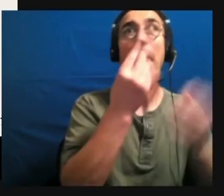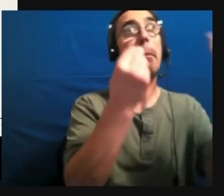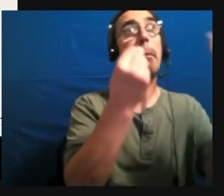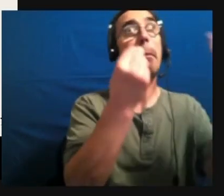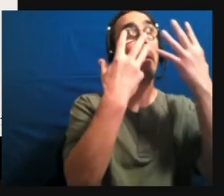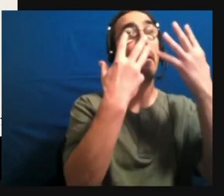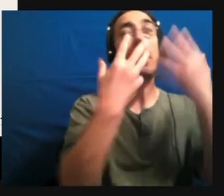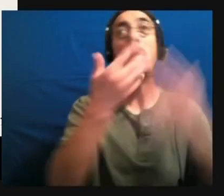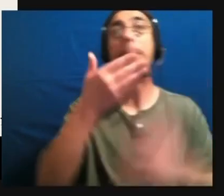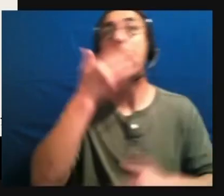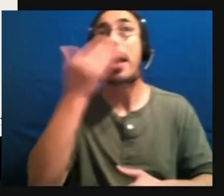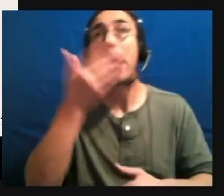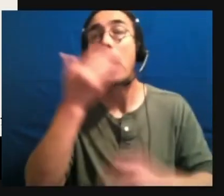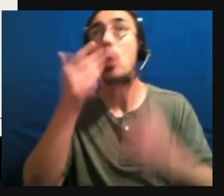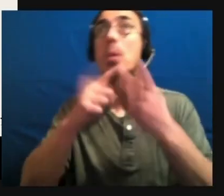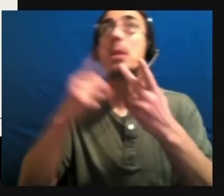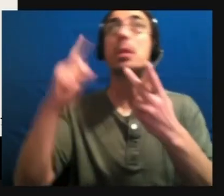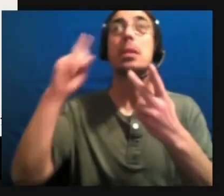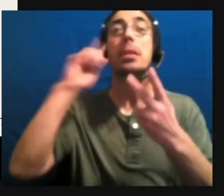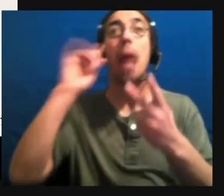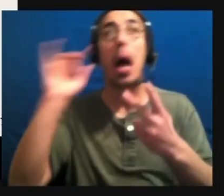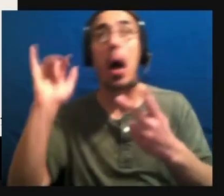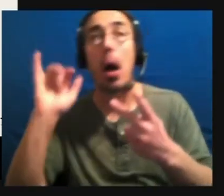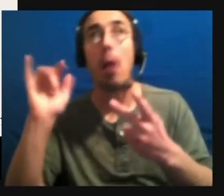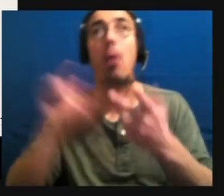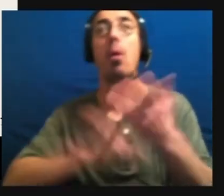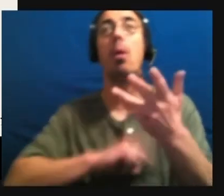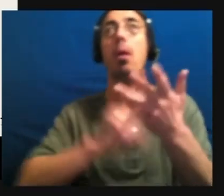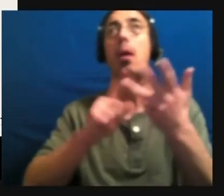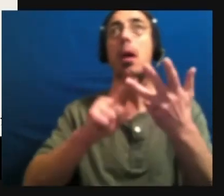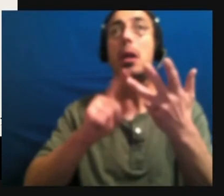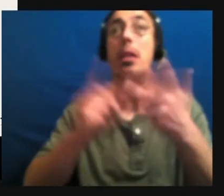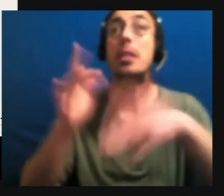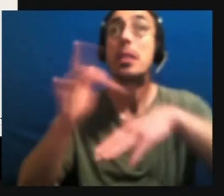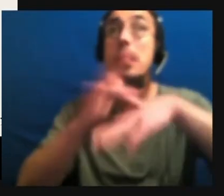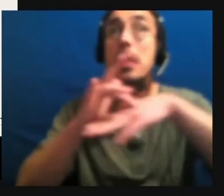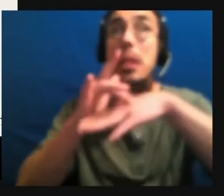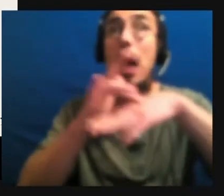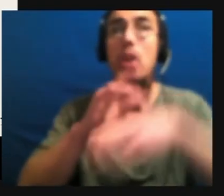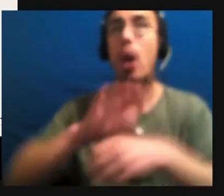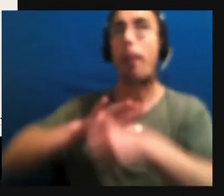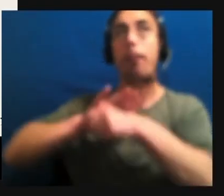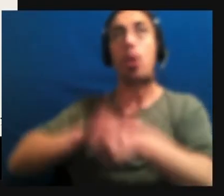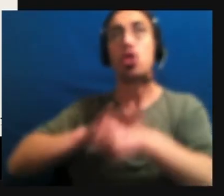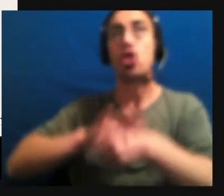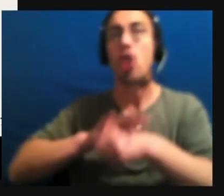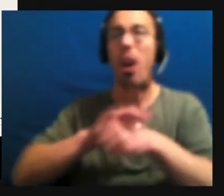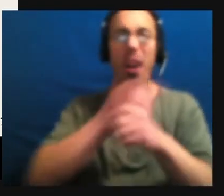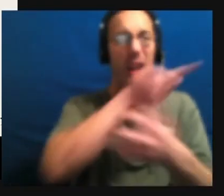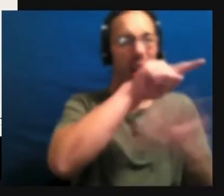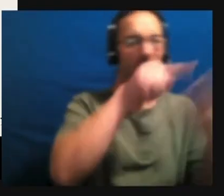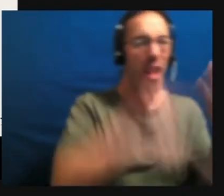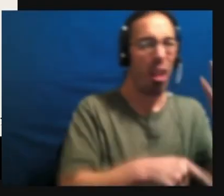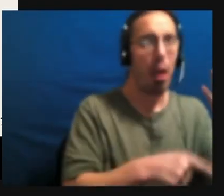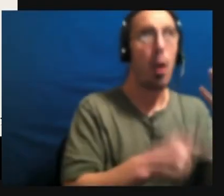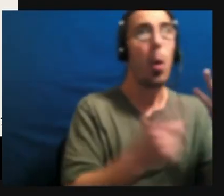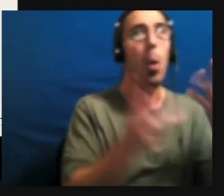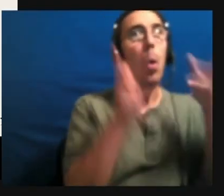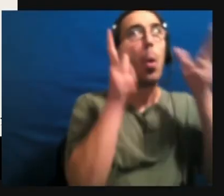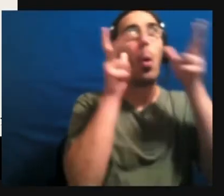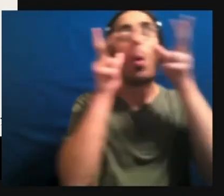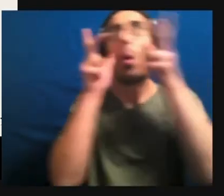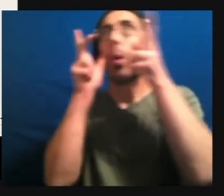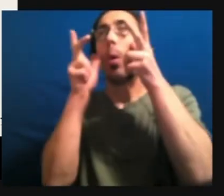smells, sounds, um, touch pressure, all of those things. And when we go on